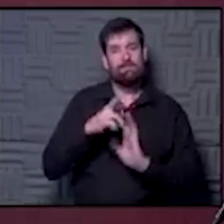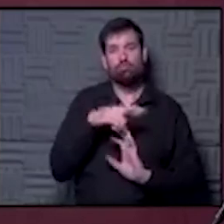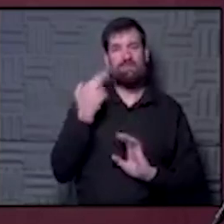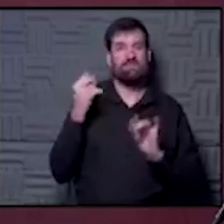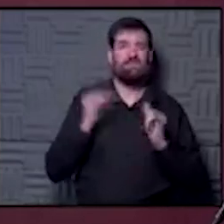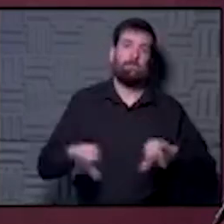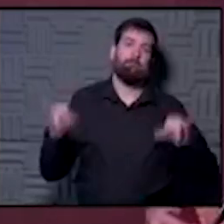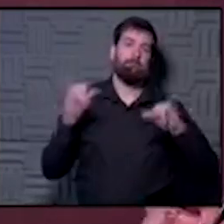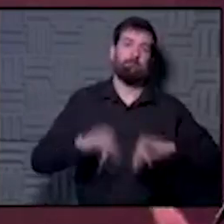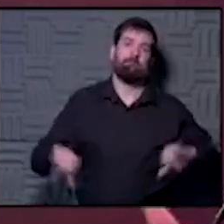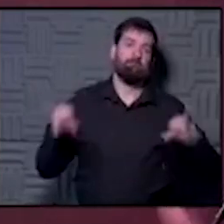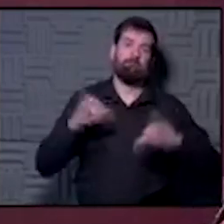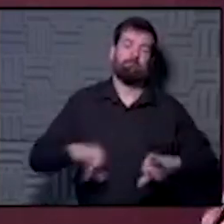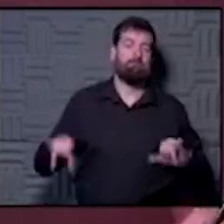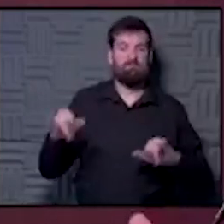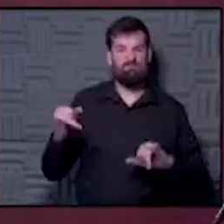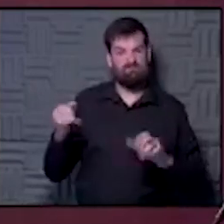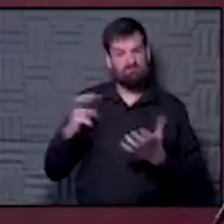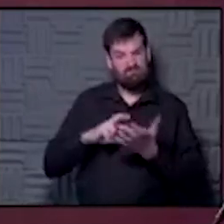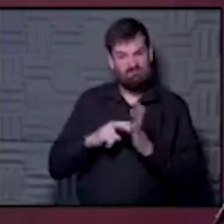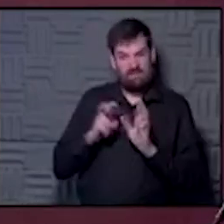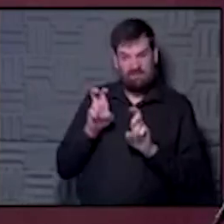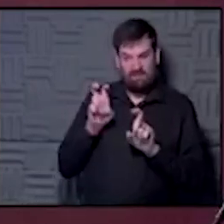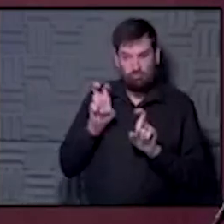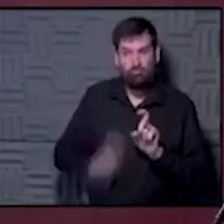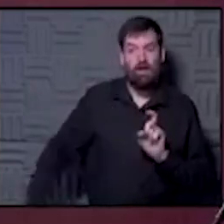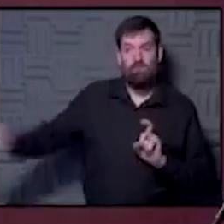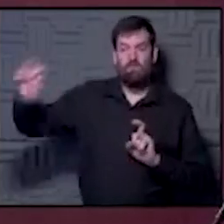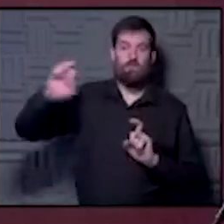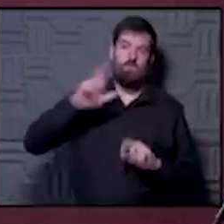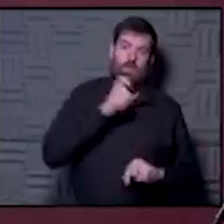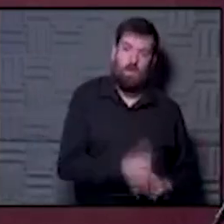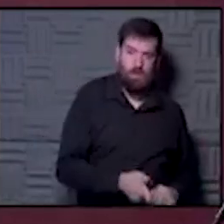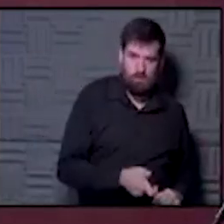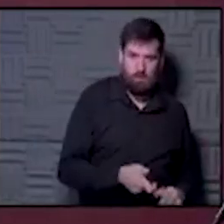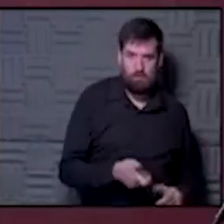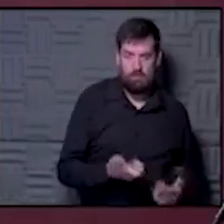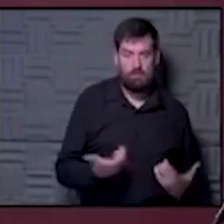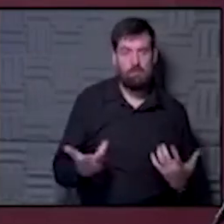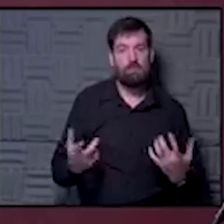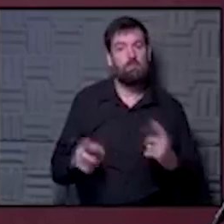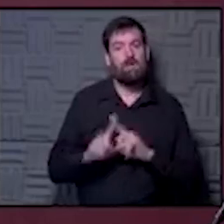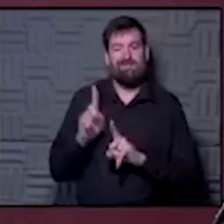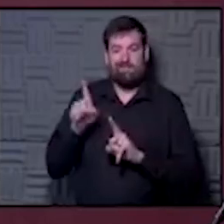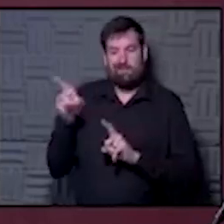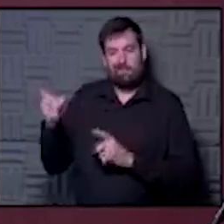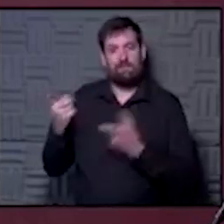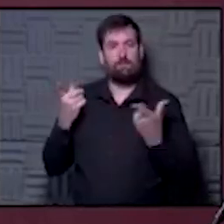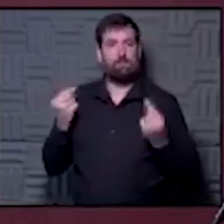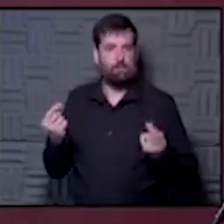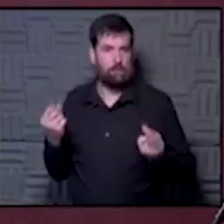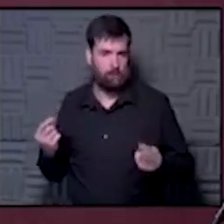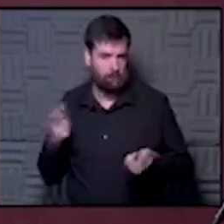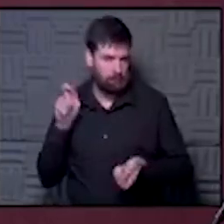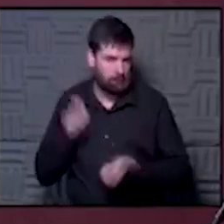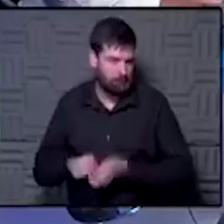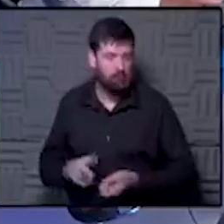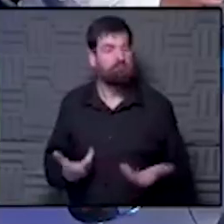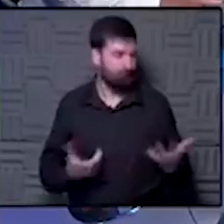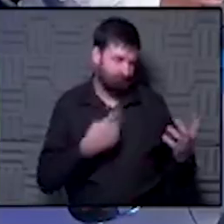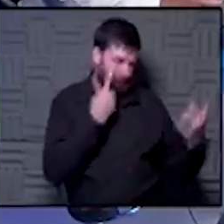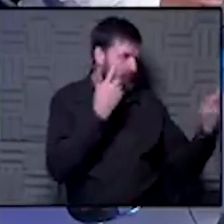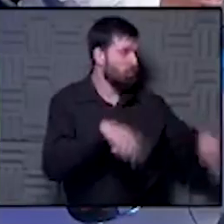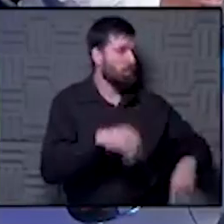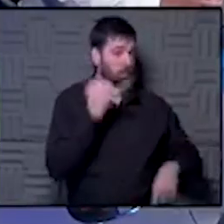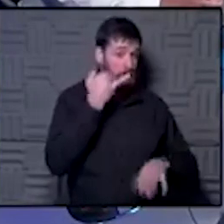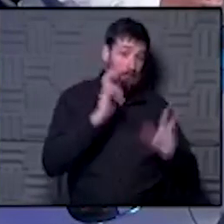change whether he's geographically near or far away from you. It's just a matter of what are those activities that he's partaking in. Totally agree. I think if people